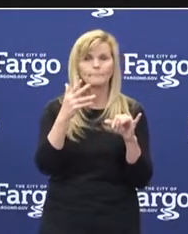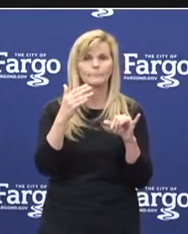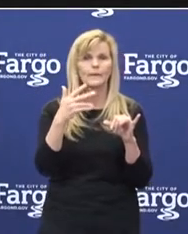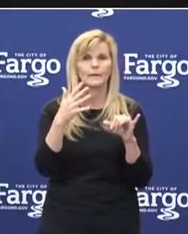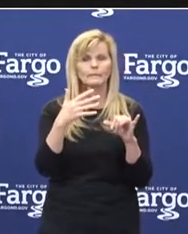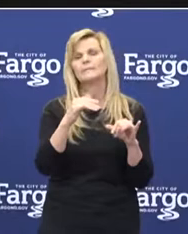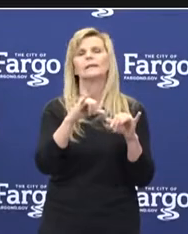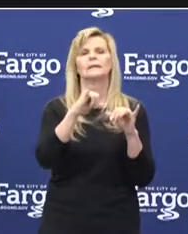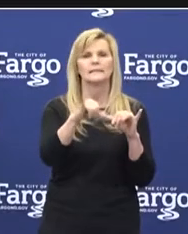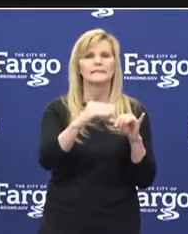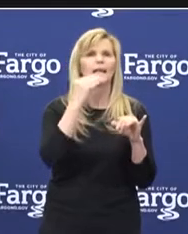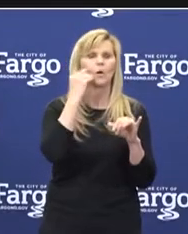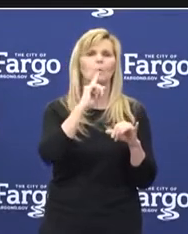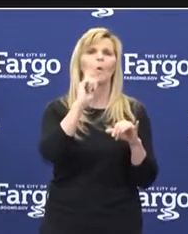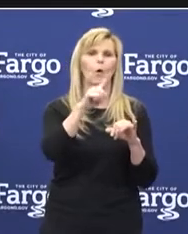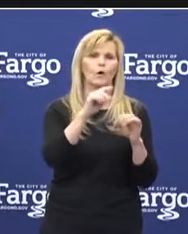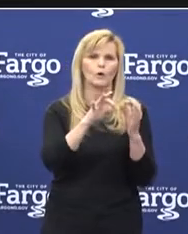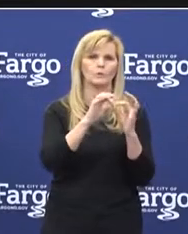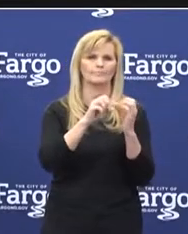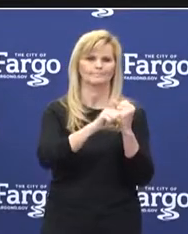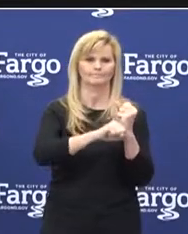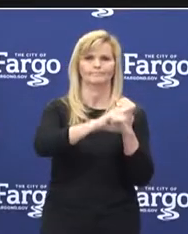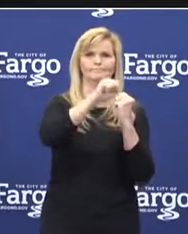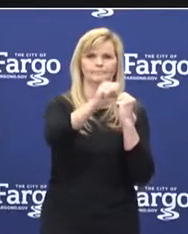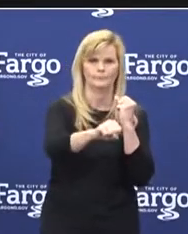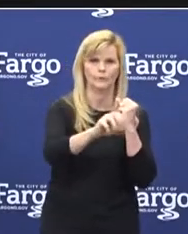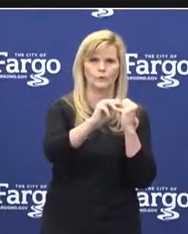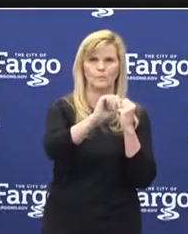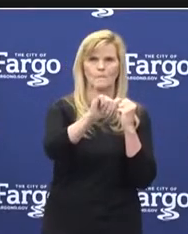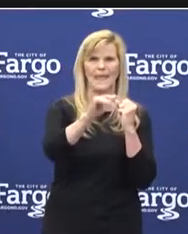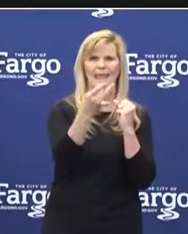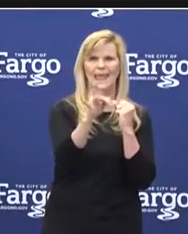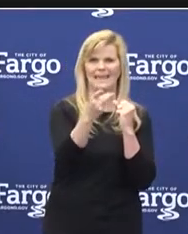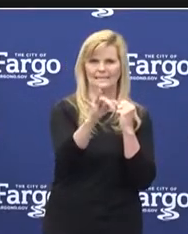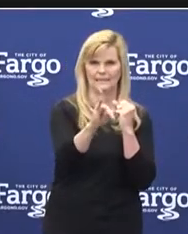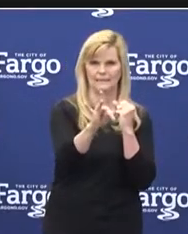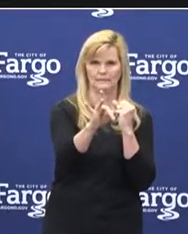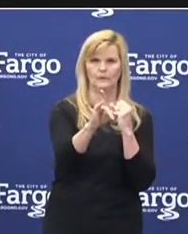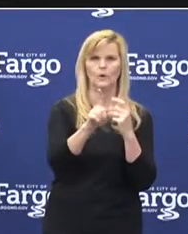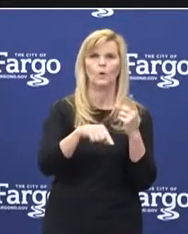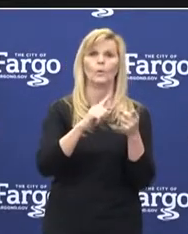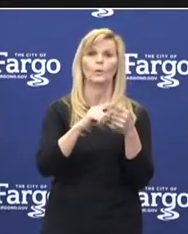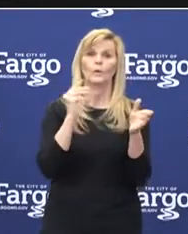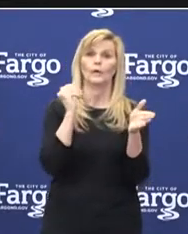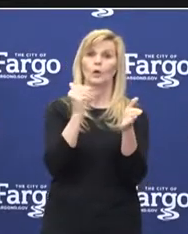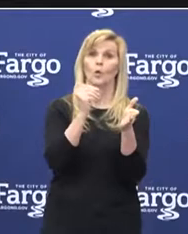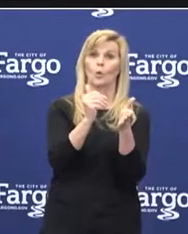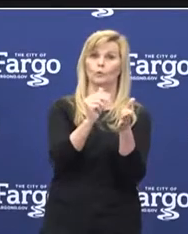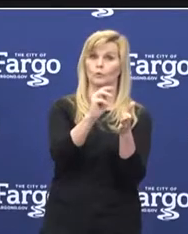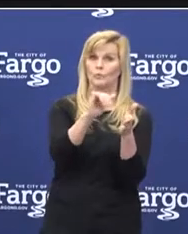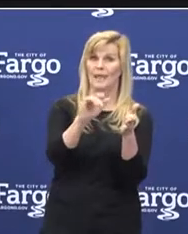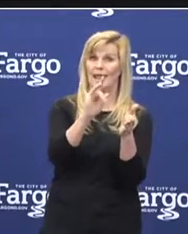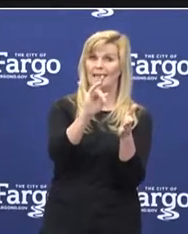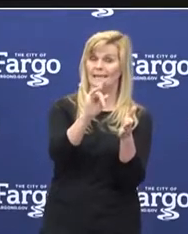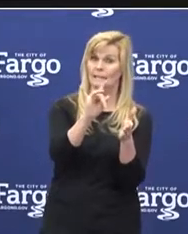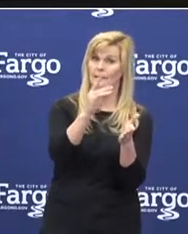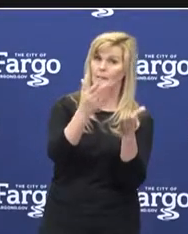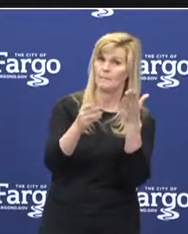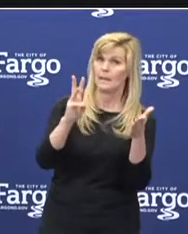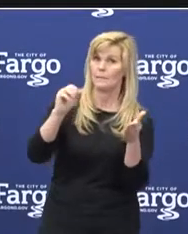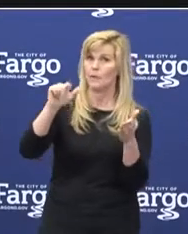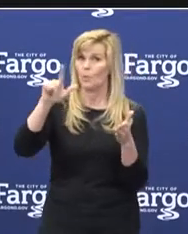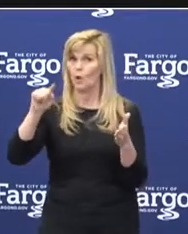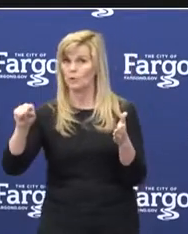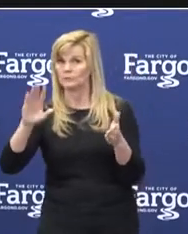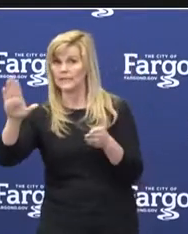the stay-at-home order has been extended to May 18th. I'm sure once we get closer to that date, Governor Walz and